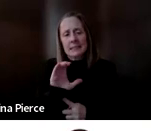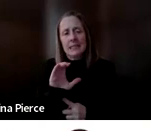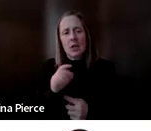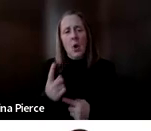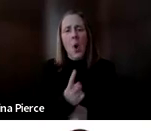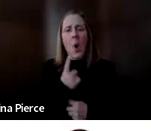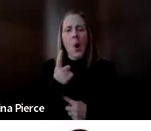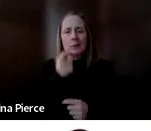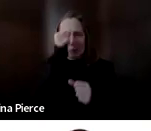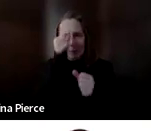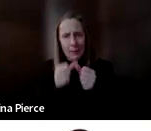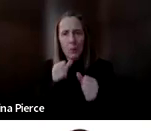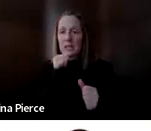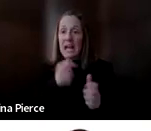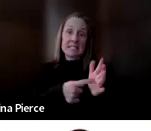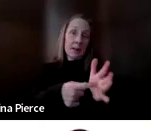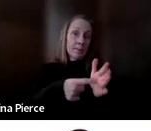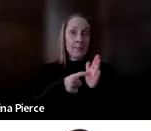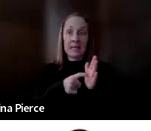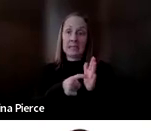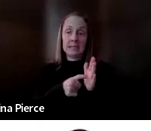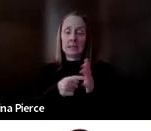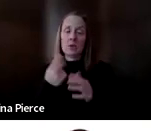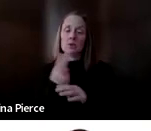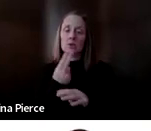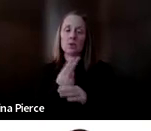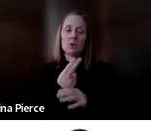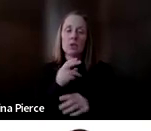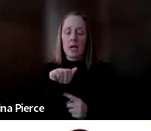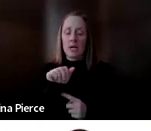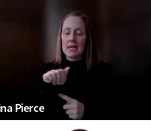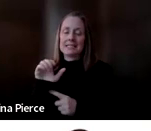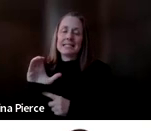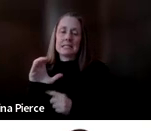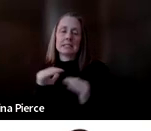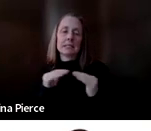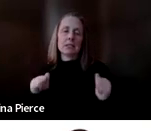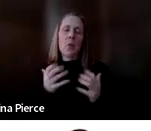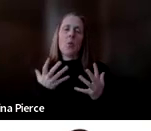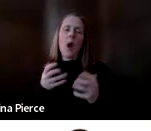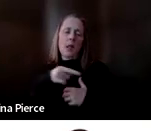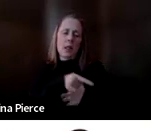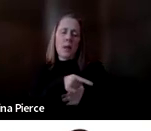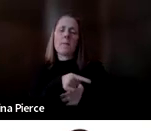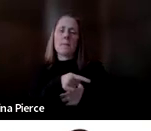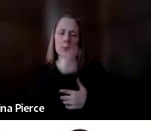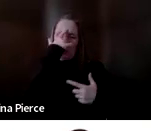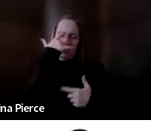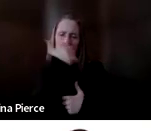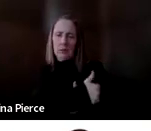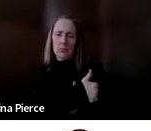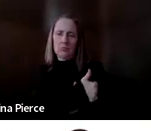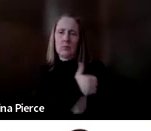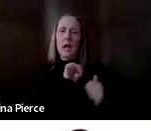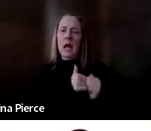we're not demanding or requiring people to use their AAC systems. We want people to be independent and autonomous and decide for themselves